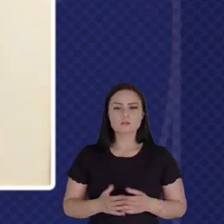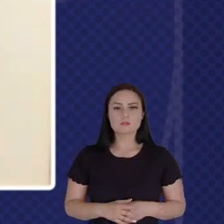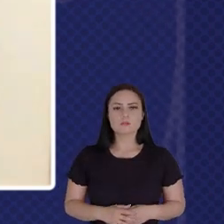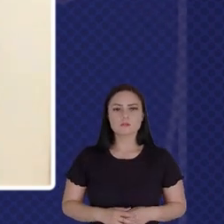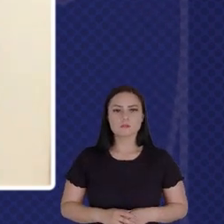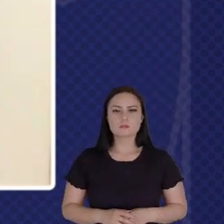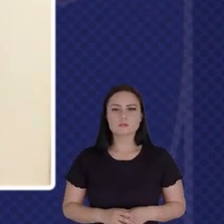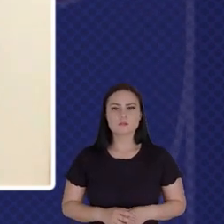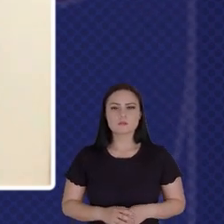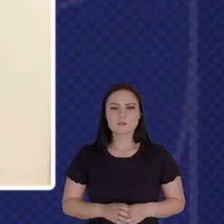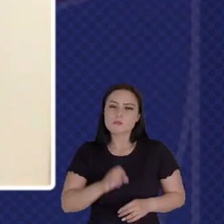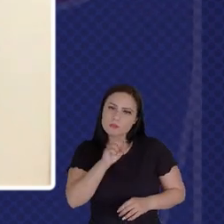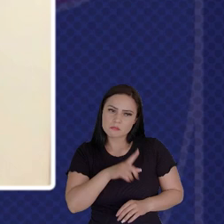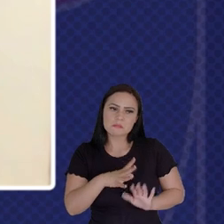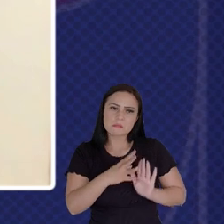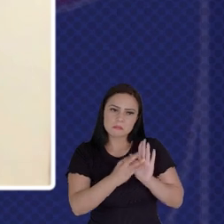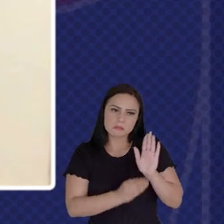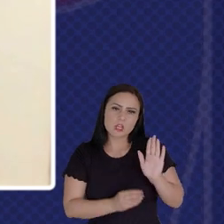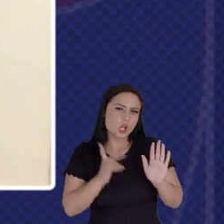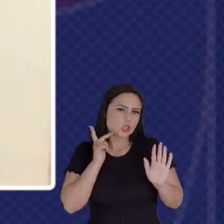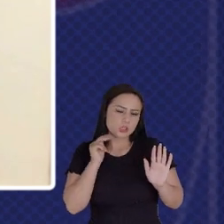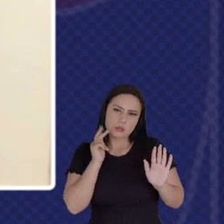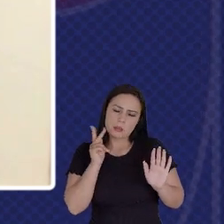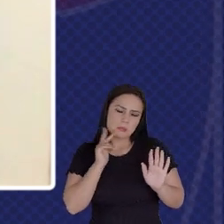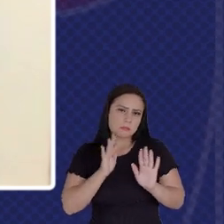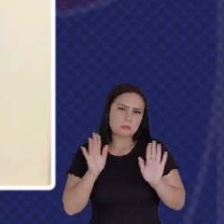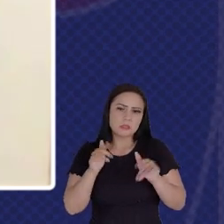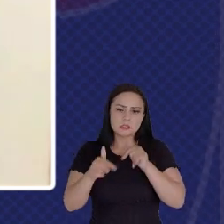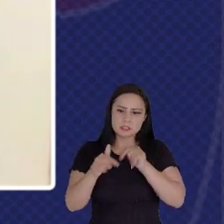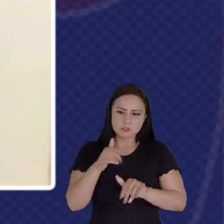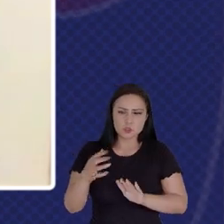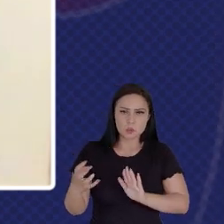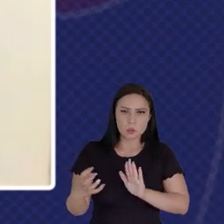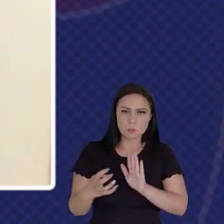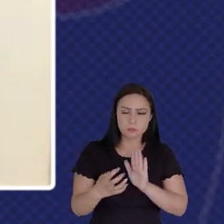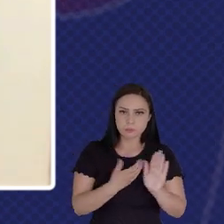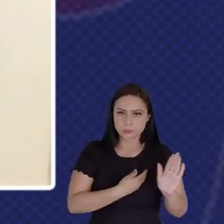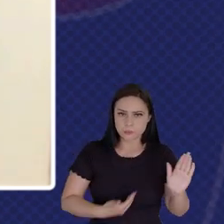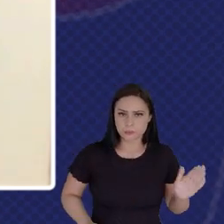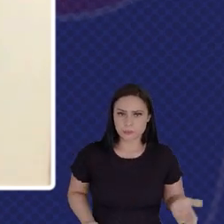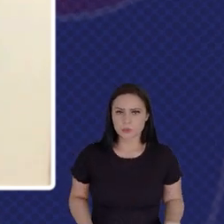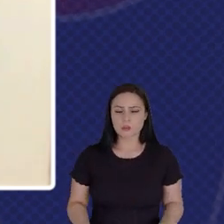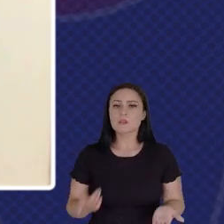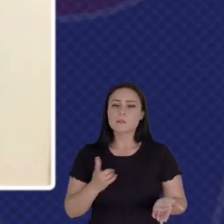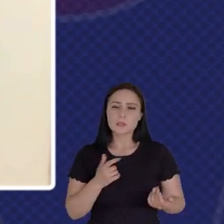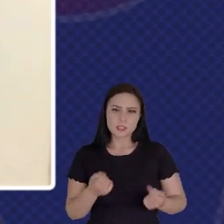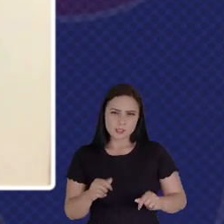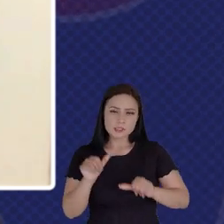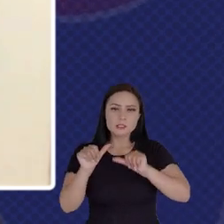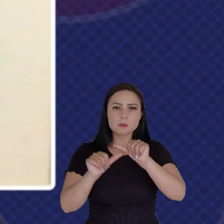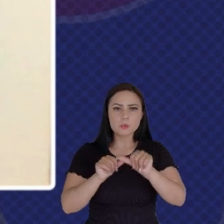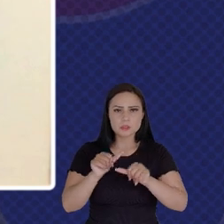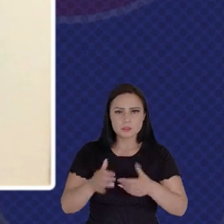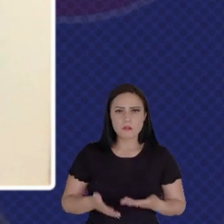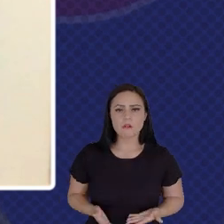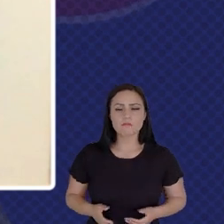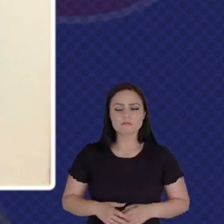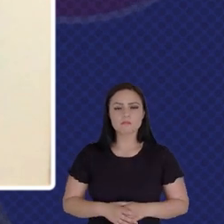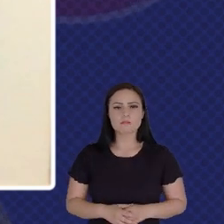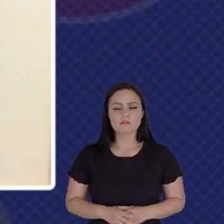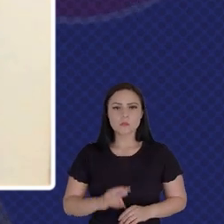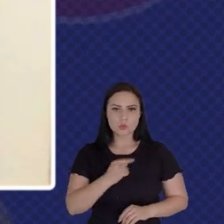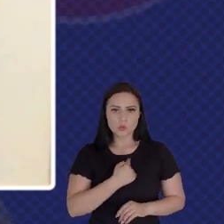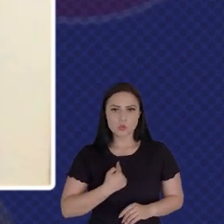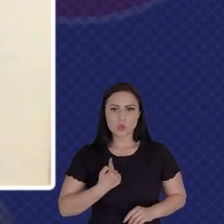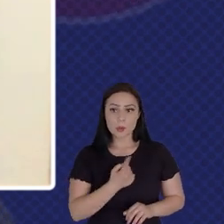Service And The Civil Service Work Has To Change And That Is What We've Been Able To Do In The Last